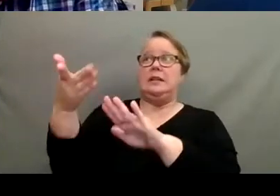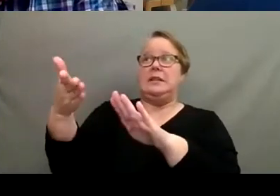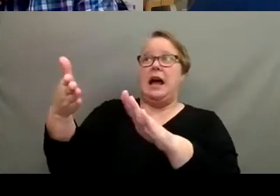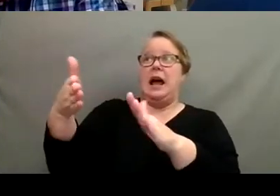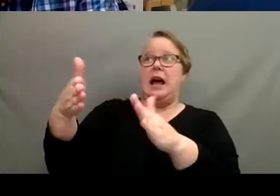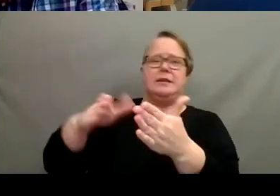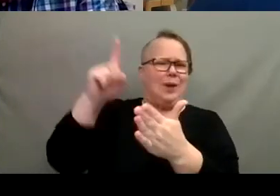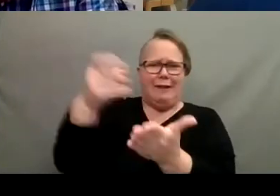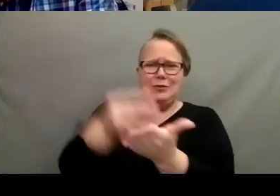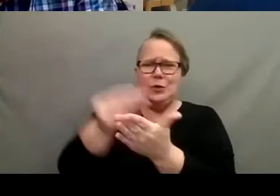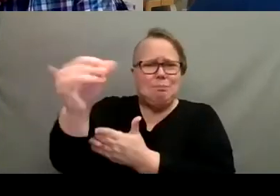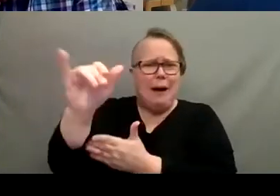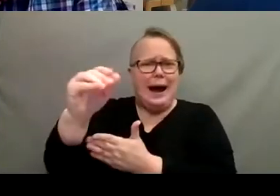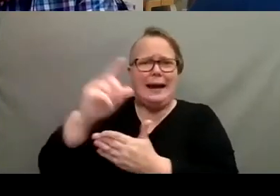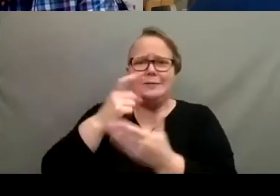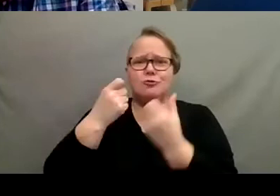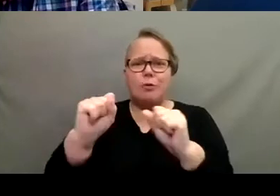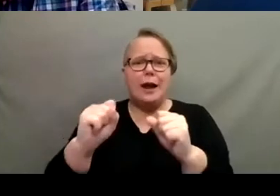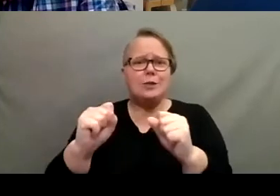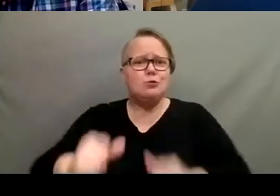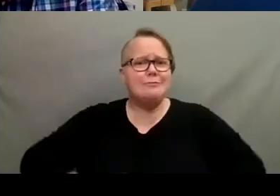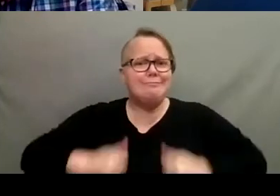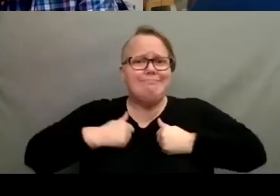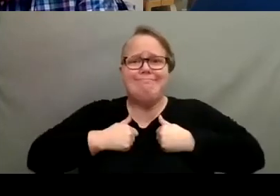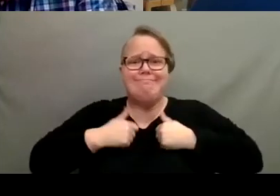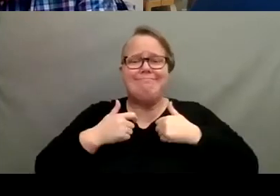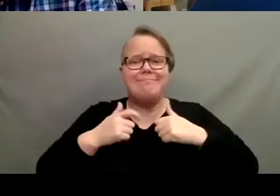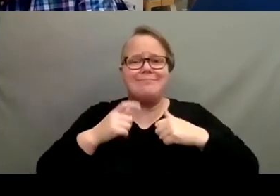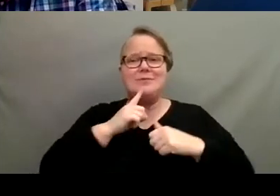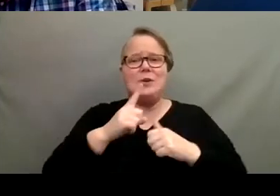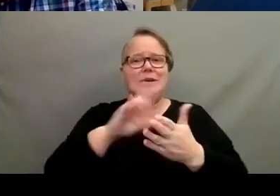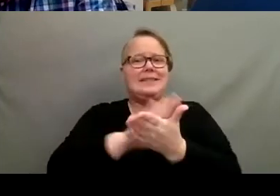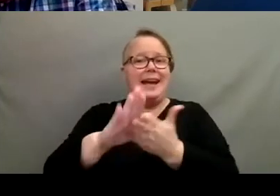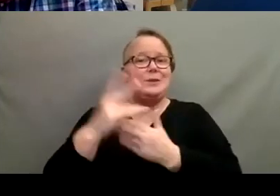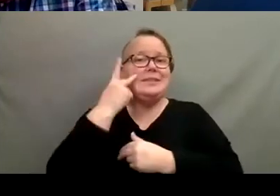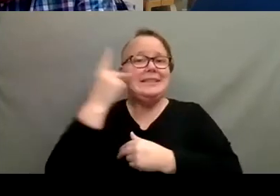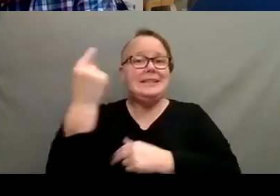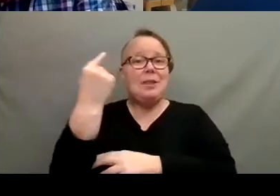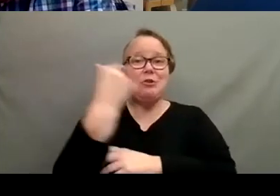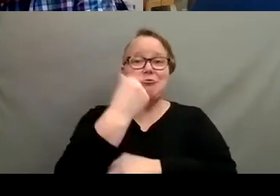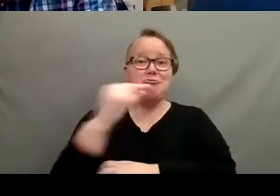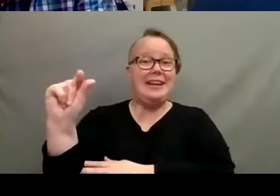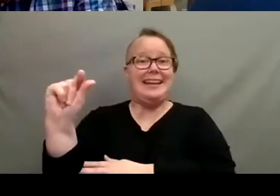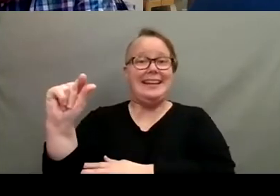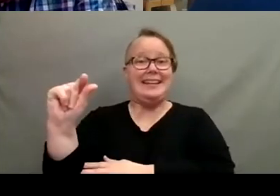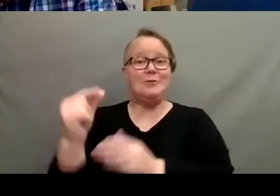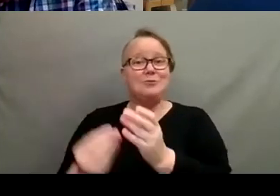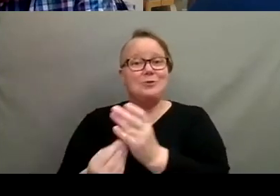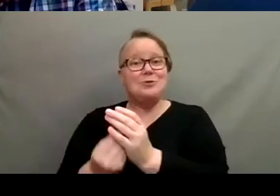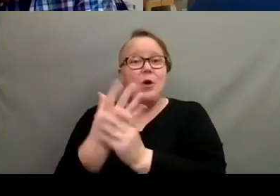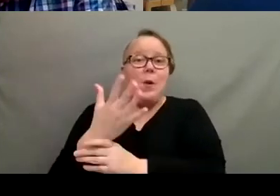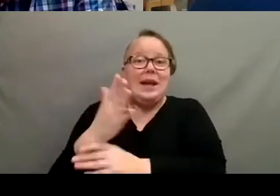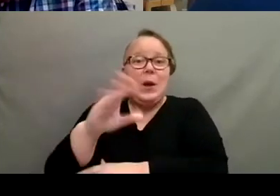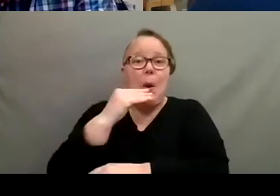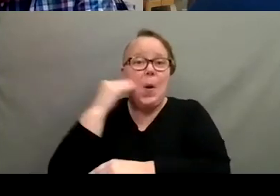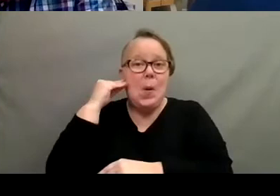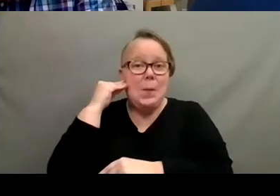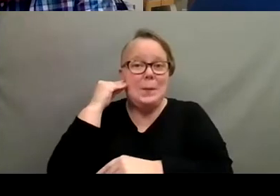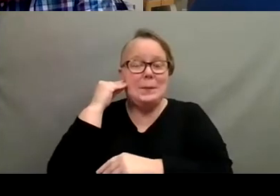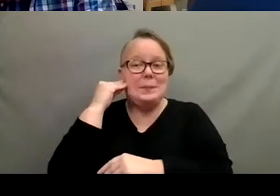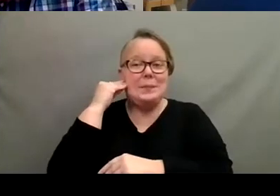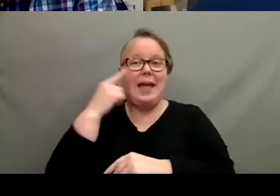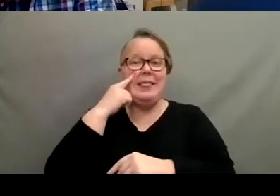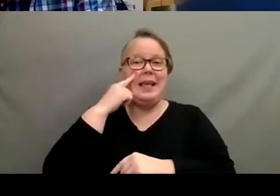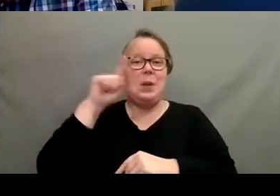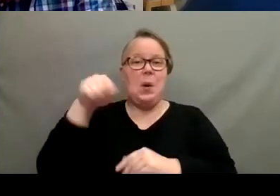houseplants. It's just, um, it's nice to see something green, you know, growing in your house. I think the only